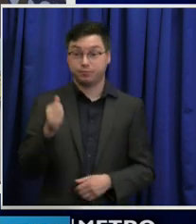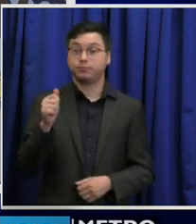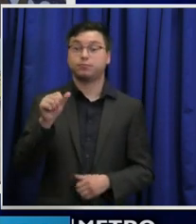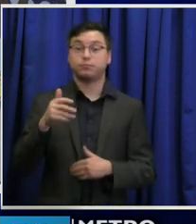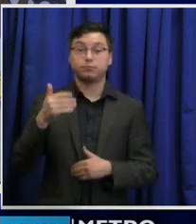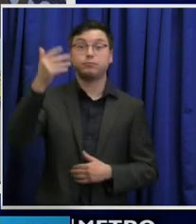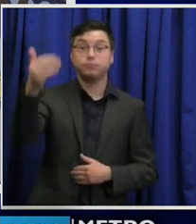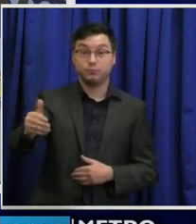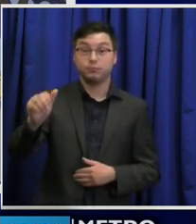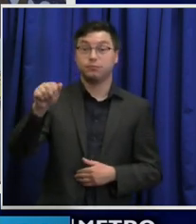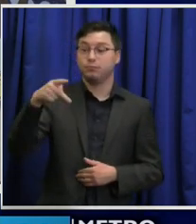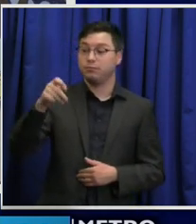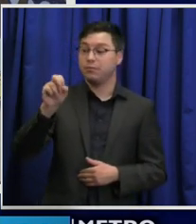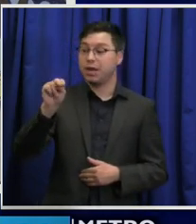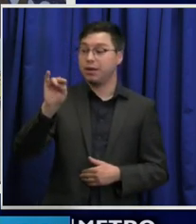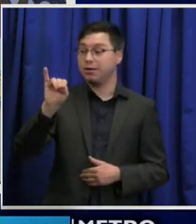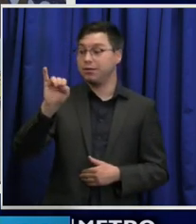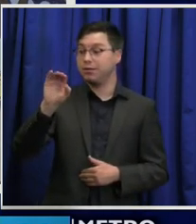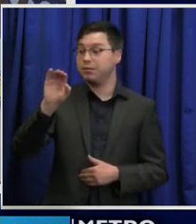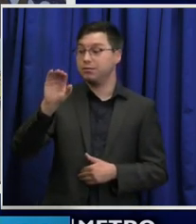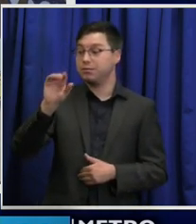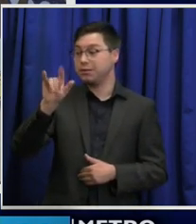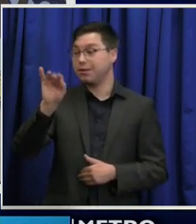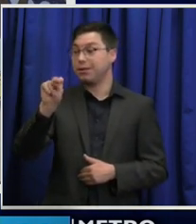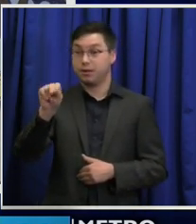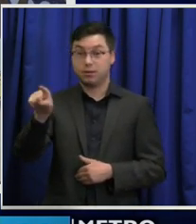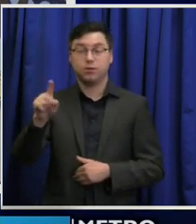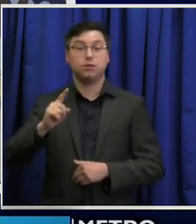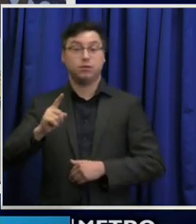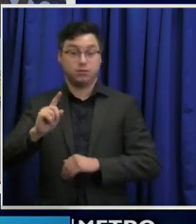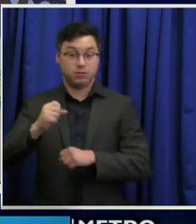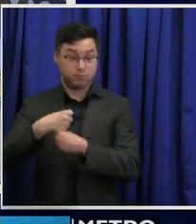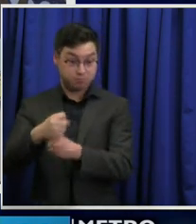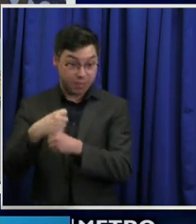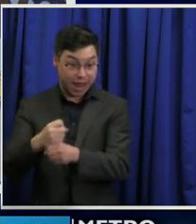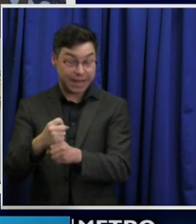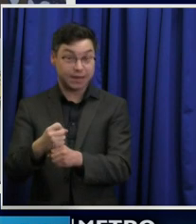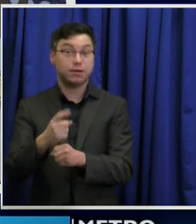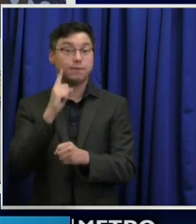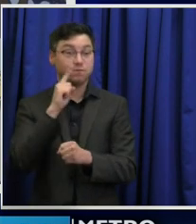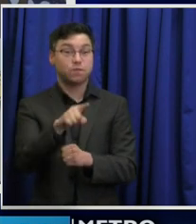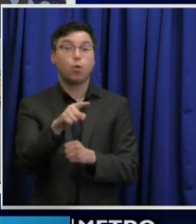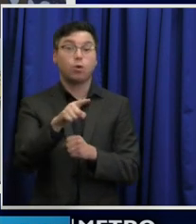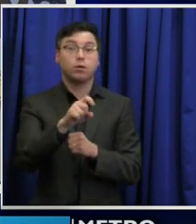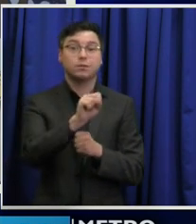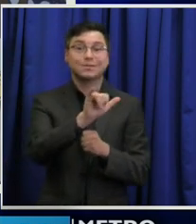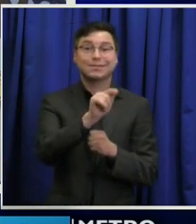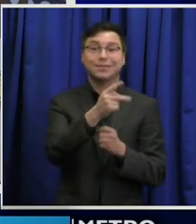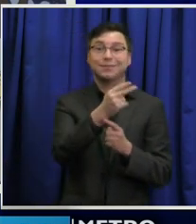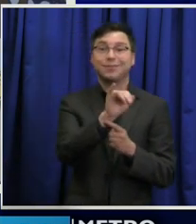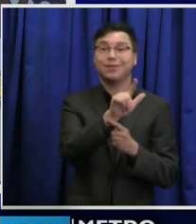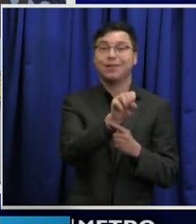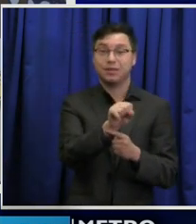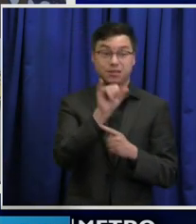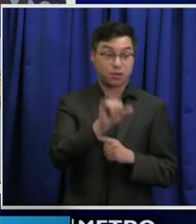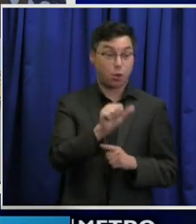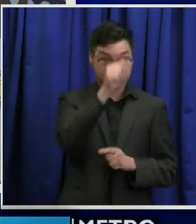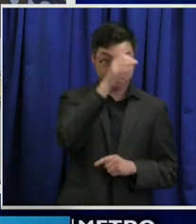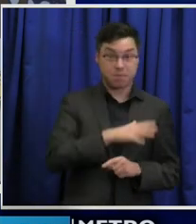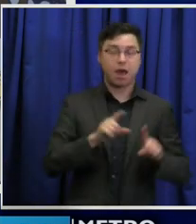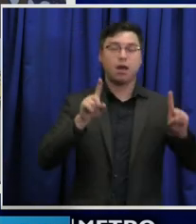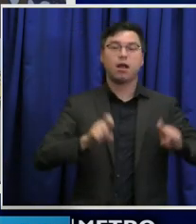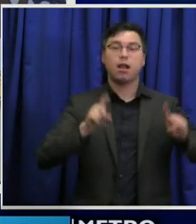available and accepted as a great treatment for syphilis, these men were not informed that there was a treatment and they were not treated for their